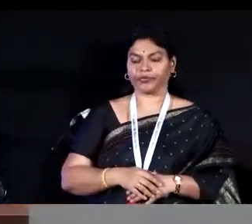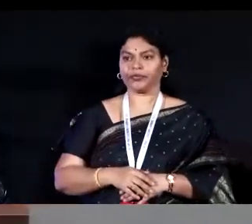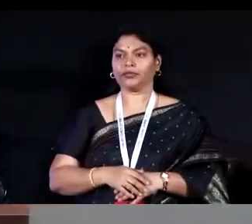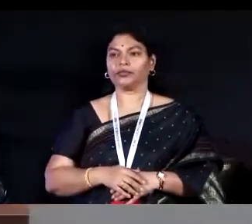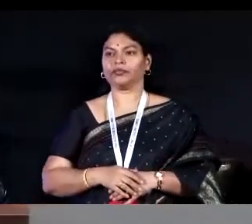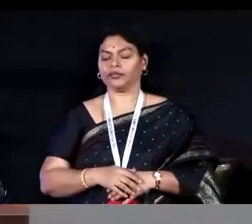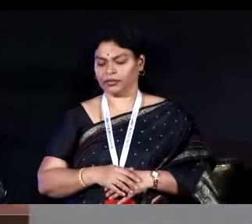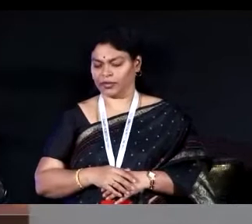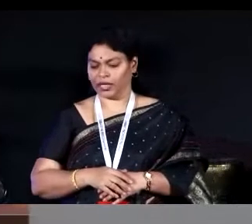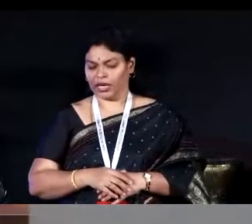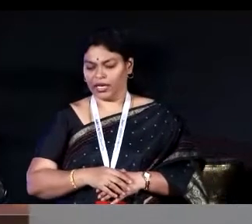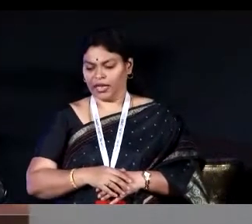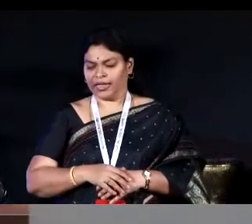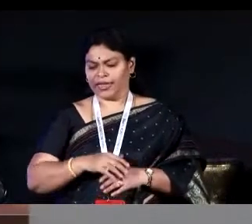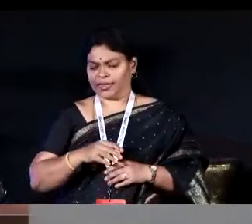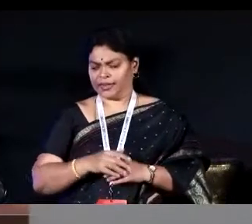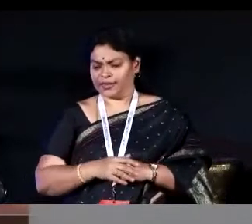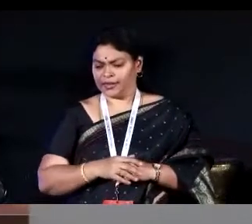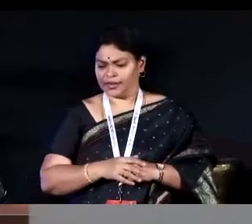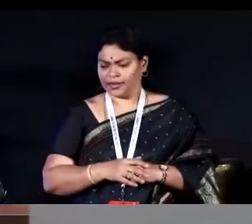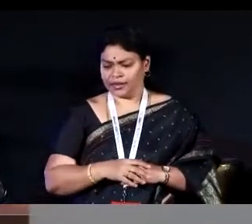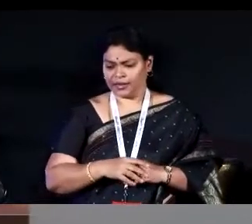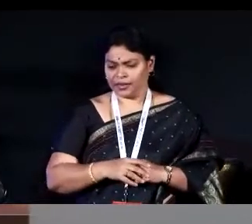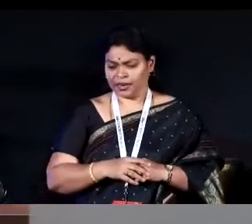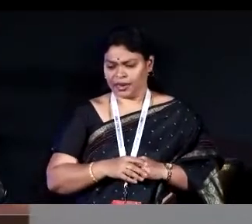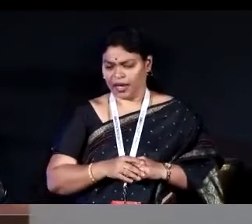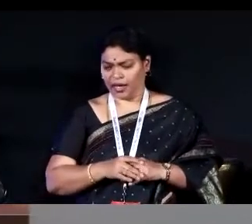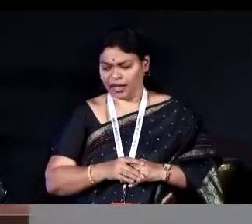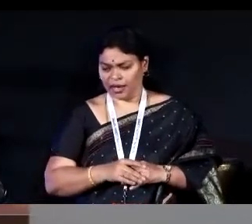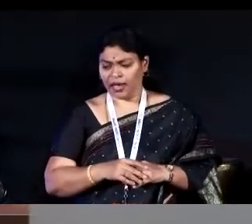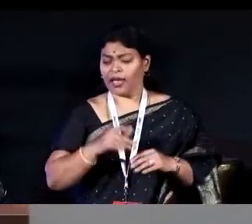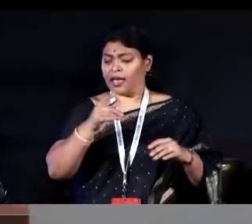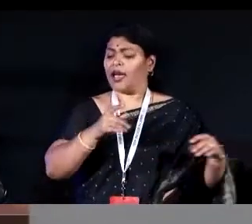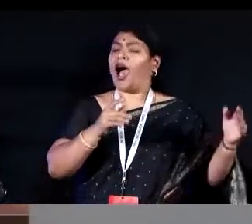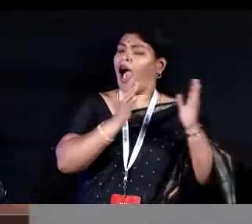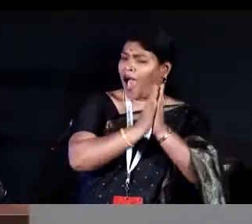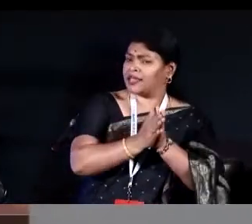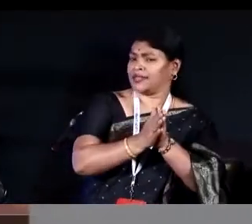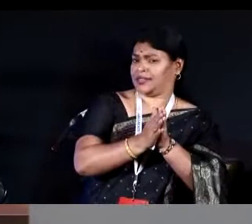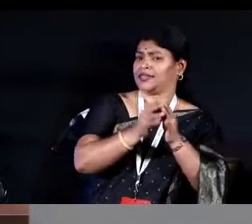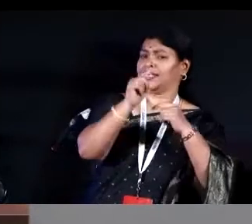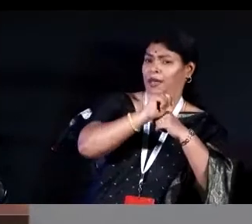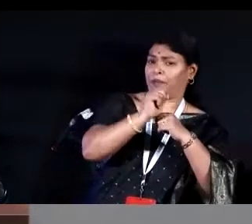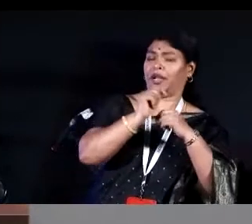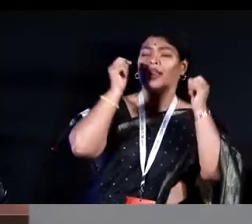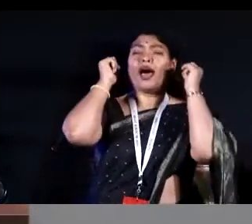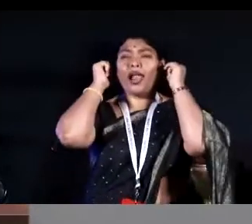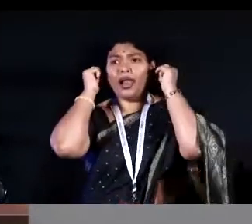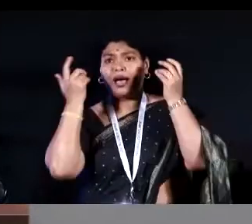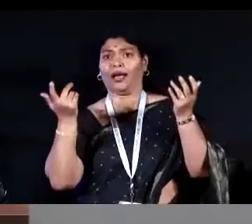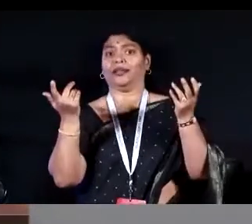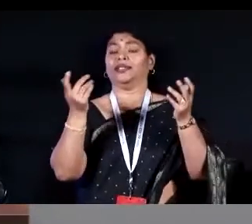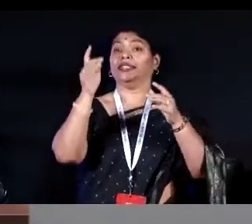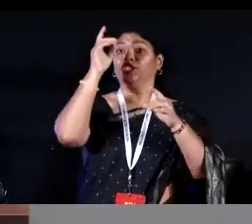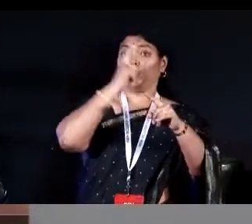Kabhi maata mila pattar ke haati asmaan chute putlo bhav vimandir masjid banane waloh se poochunga iske liye kya banaya aapta? What have you